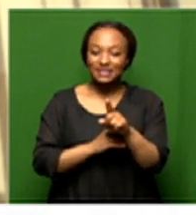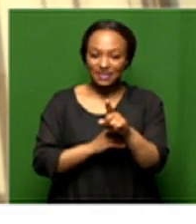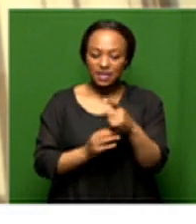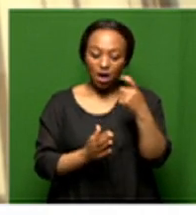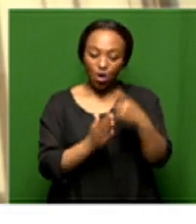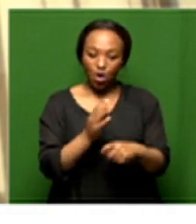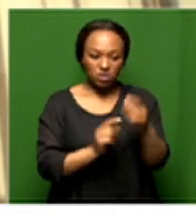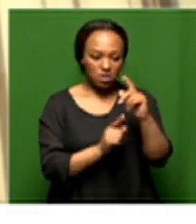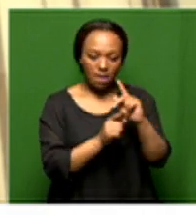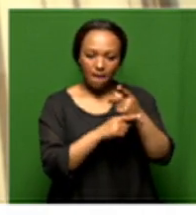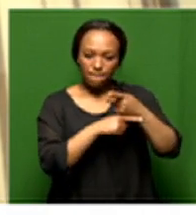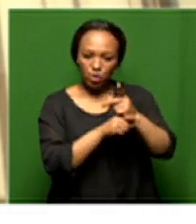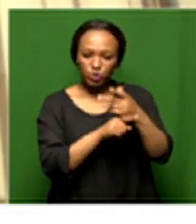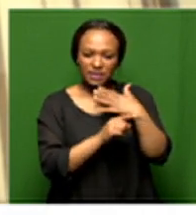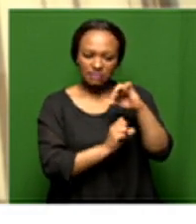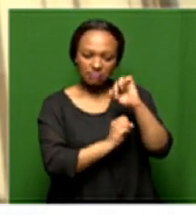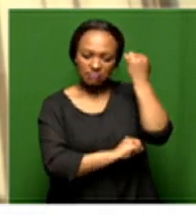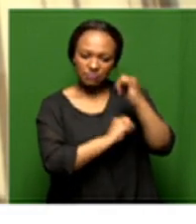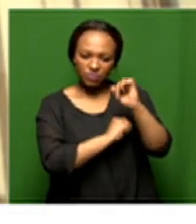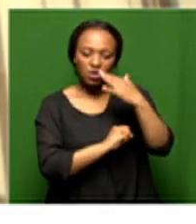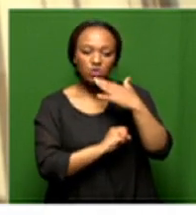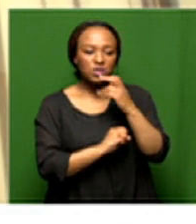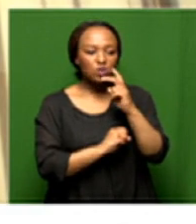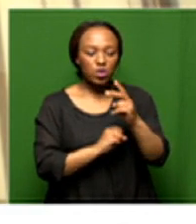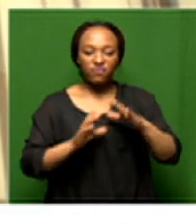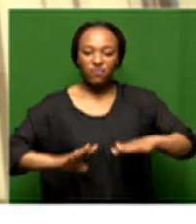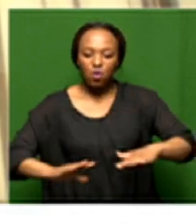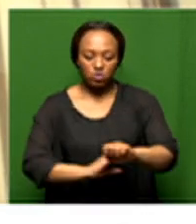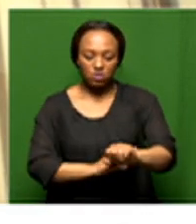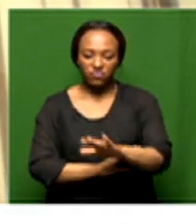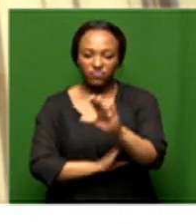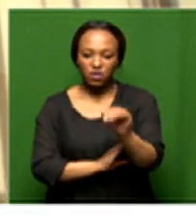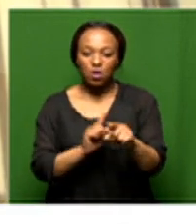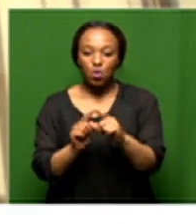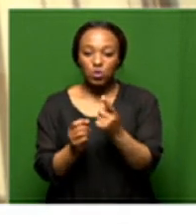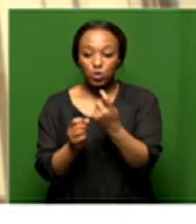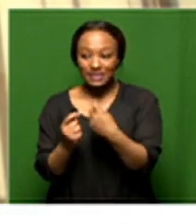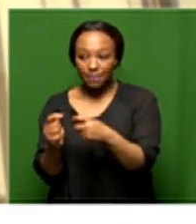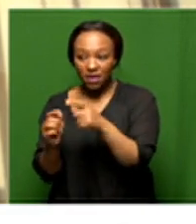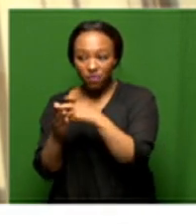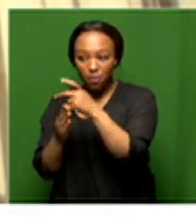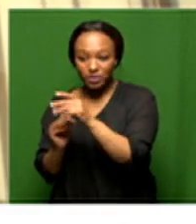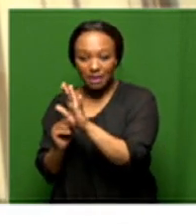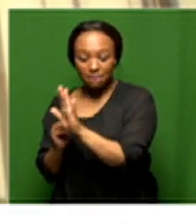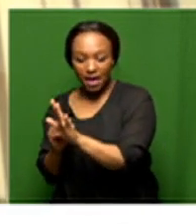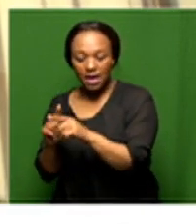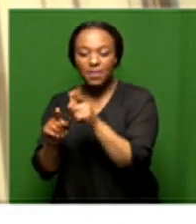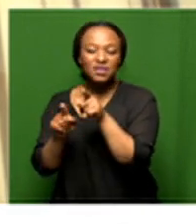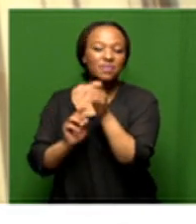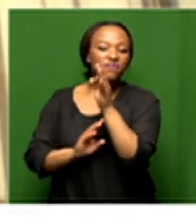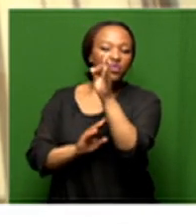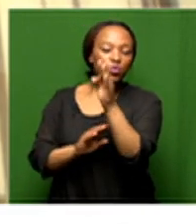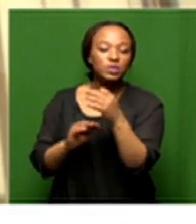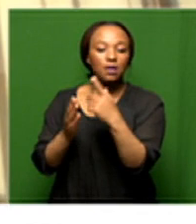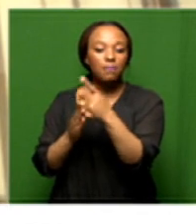cost of producing is lower so you are not just looking at the domestic market you are not only supplying for these projects that we have announced and future projects